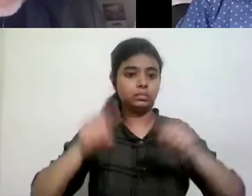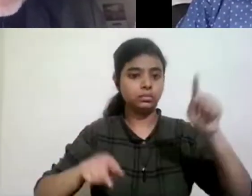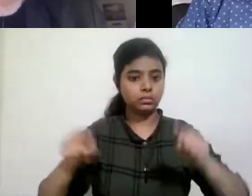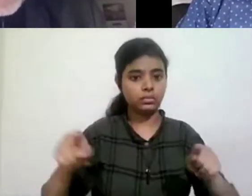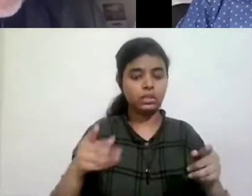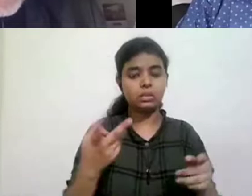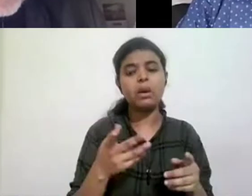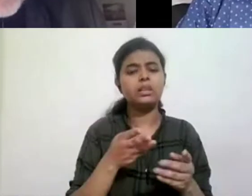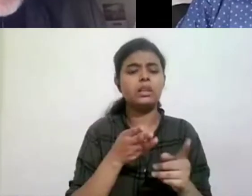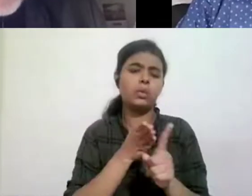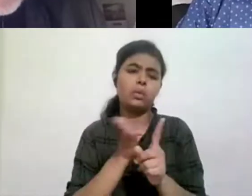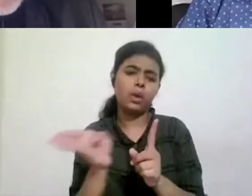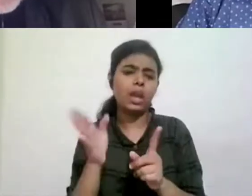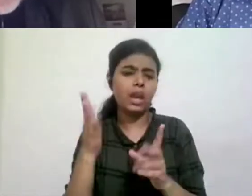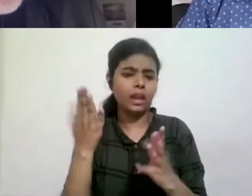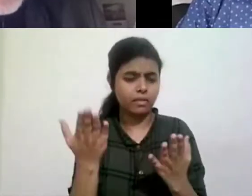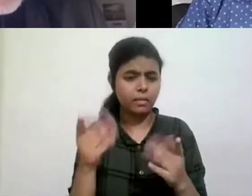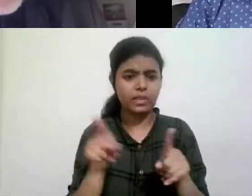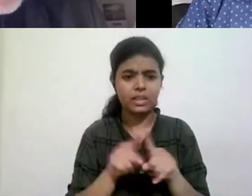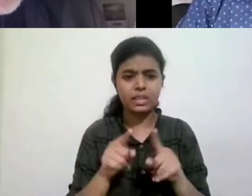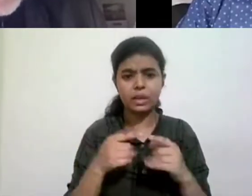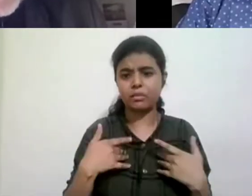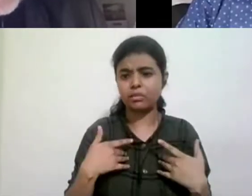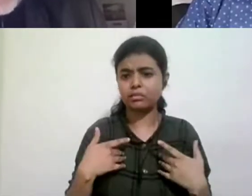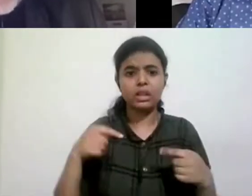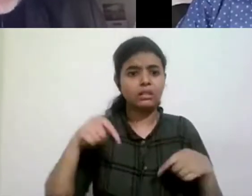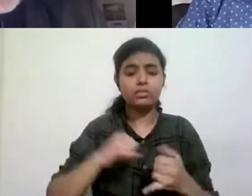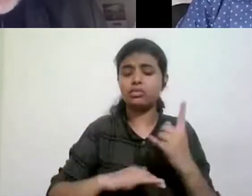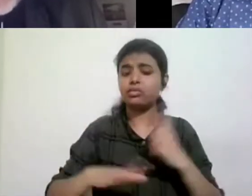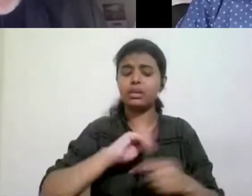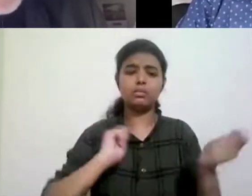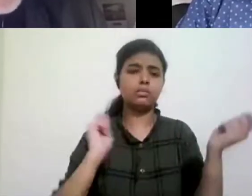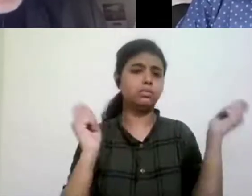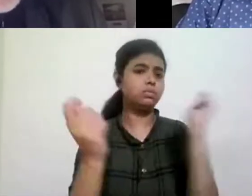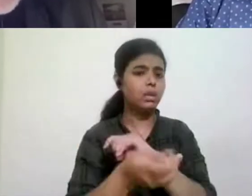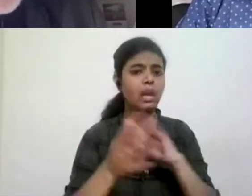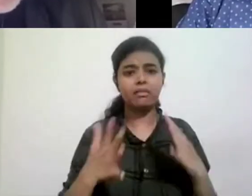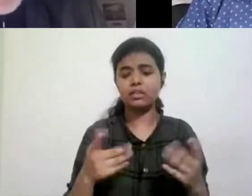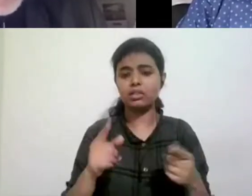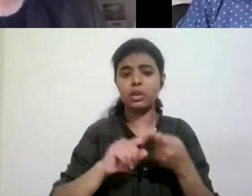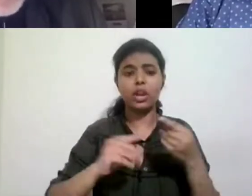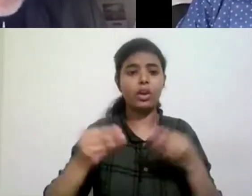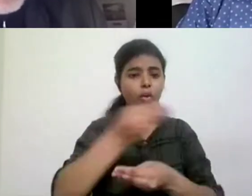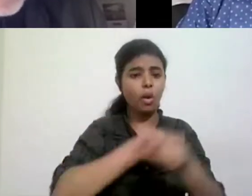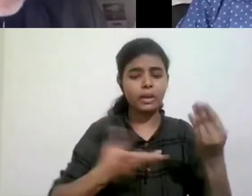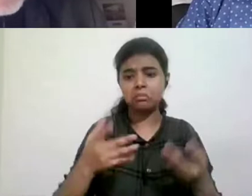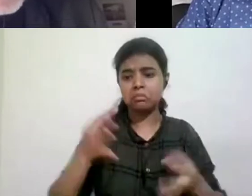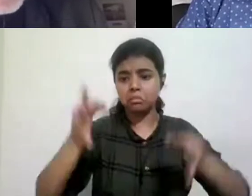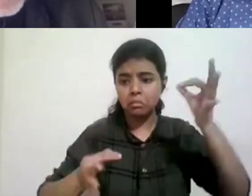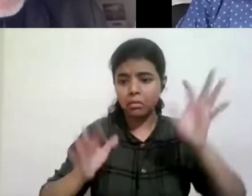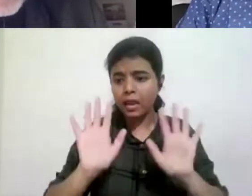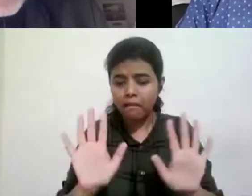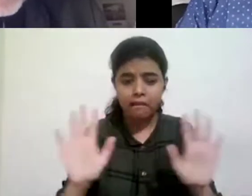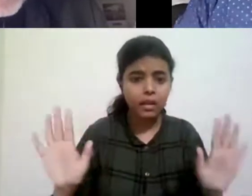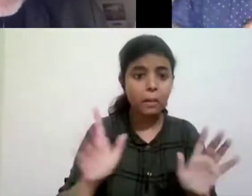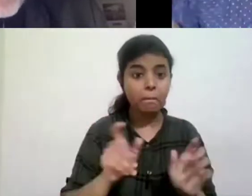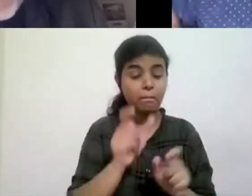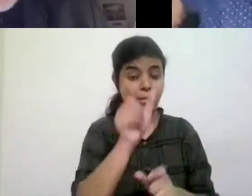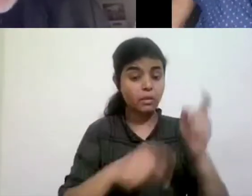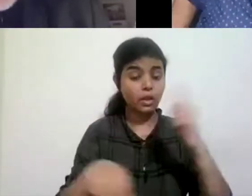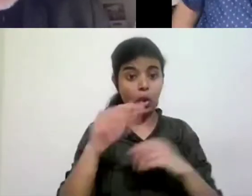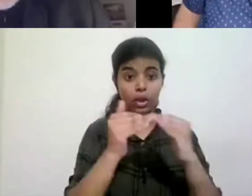alternative would be to say like, well, if we lived in a truly revolutionary society where there was complete economic justice and everybody was equal,